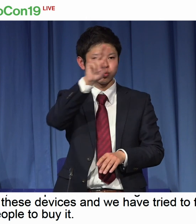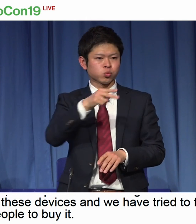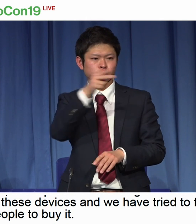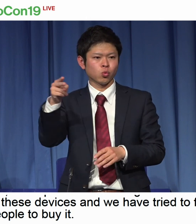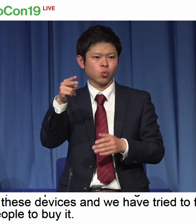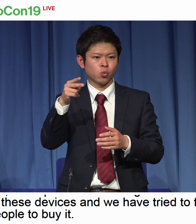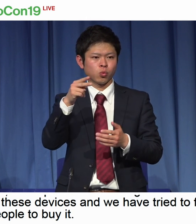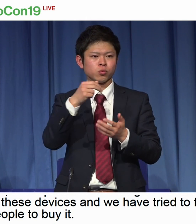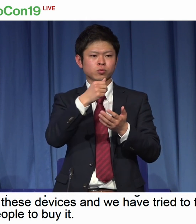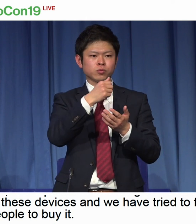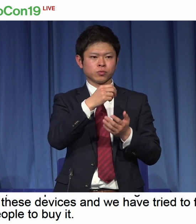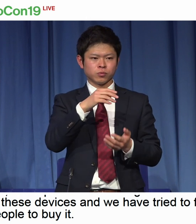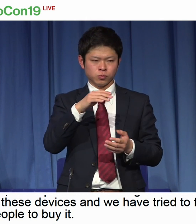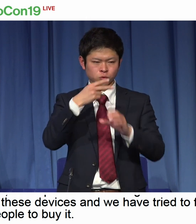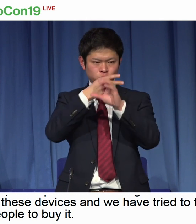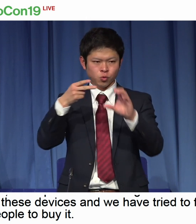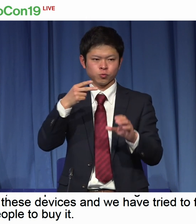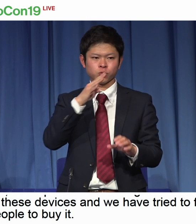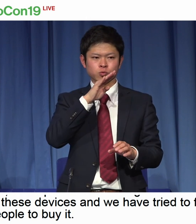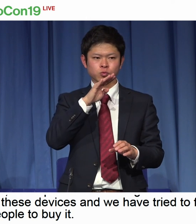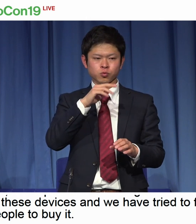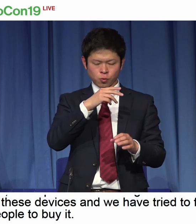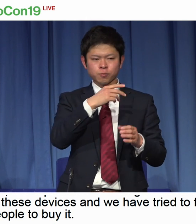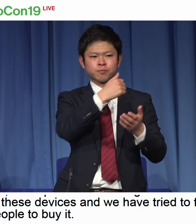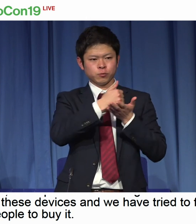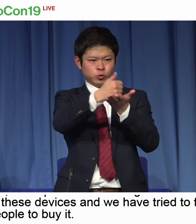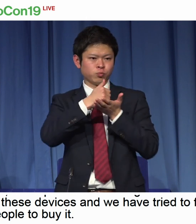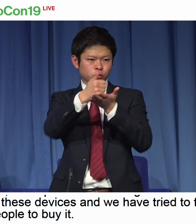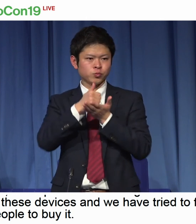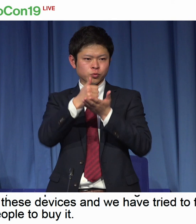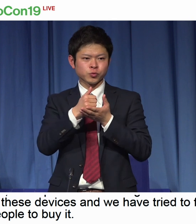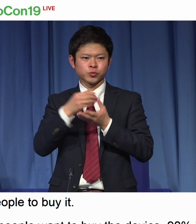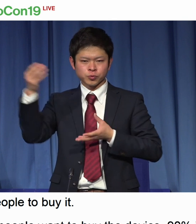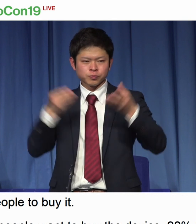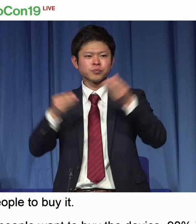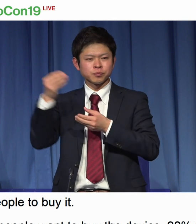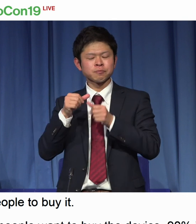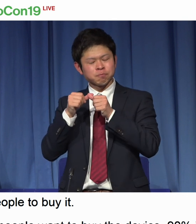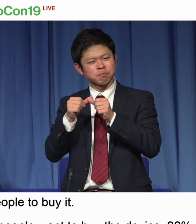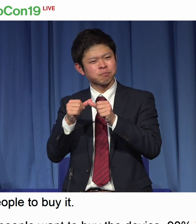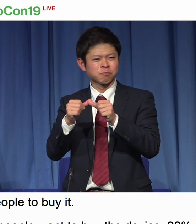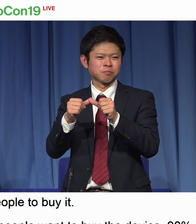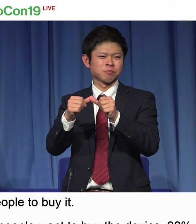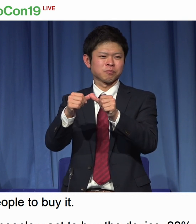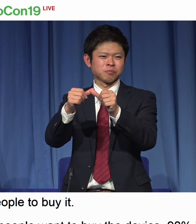The hard of hearing in deaf people get